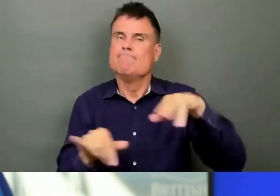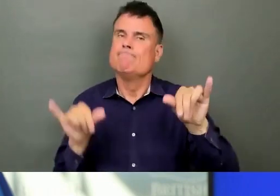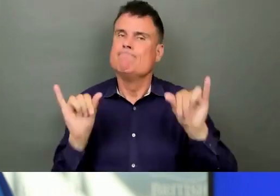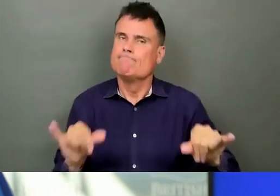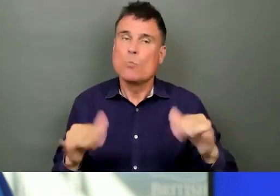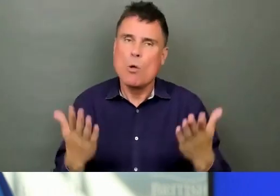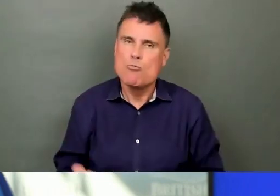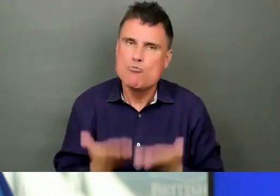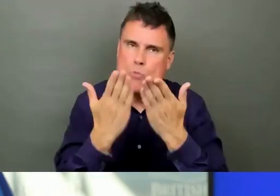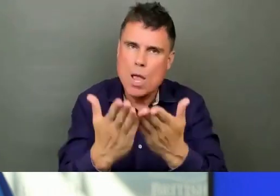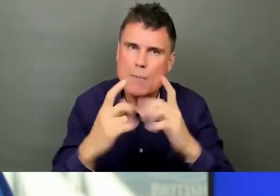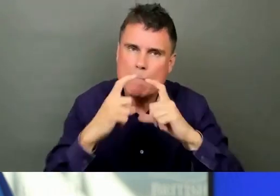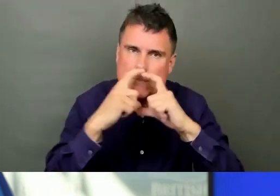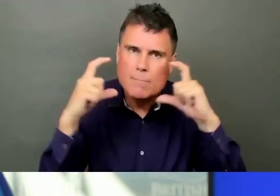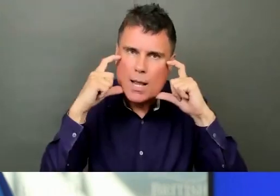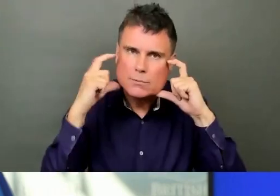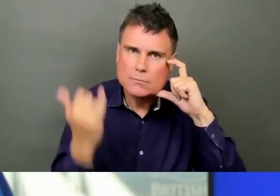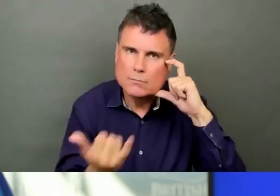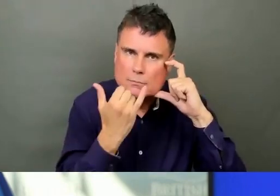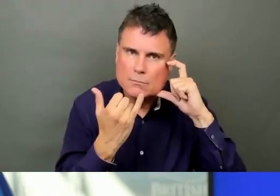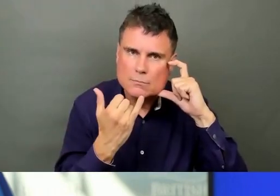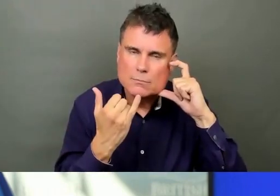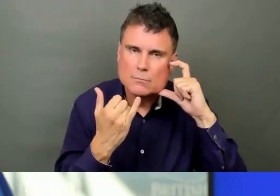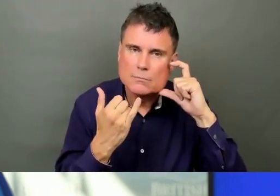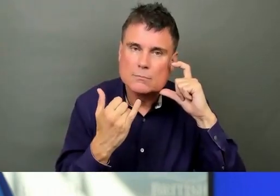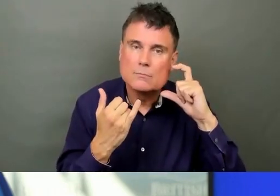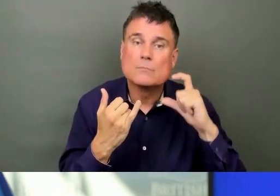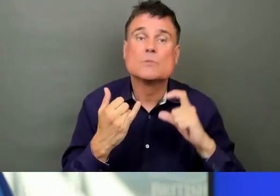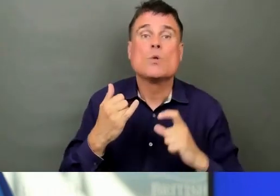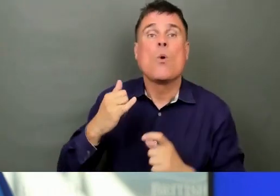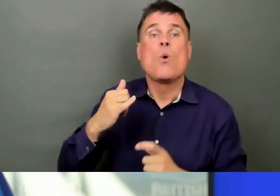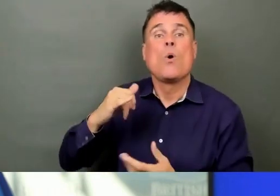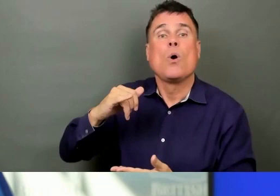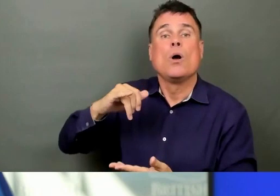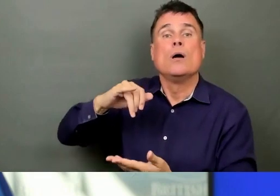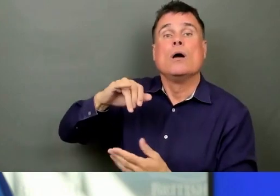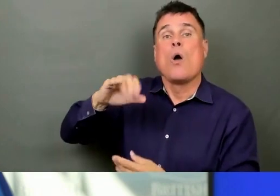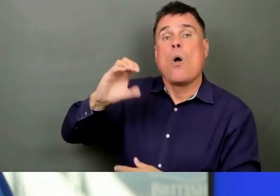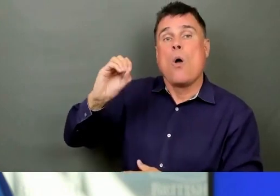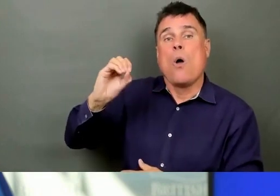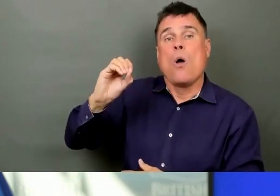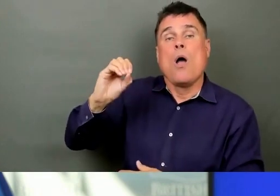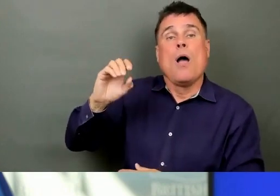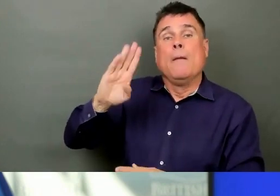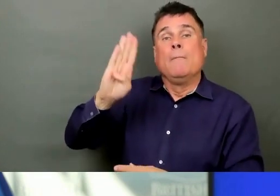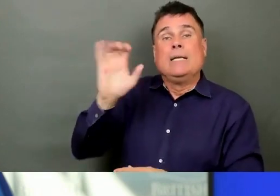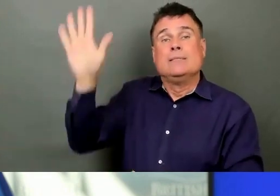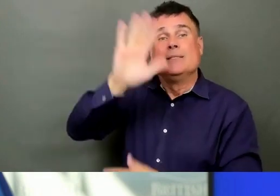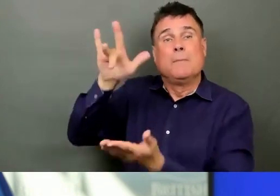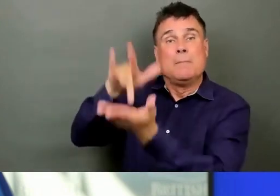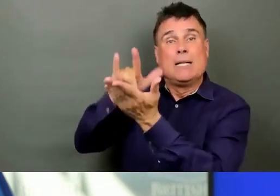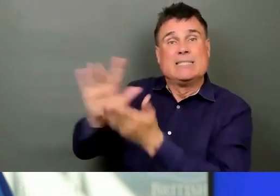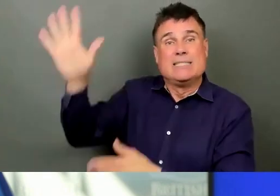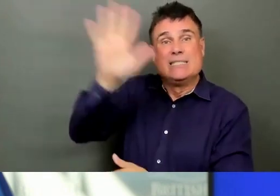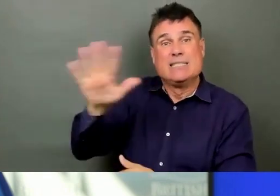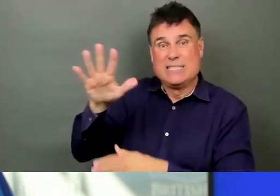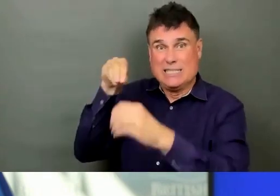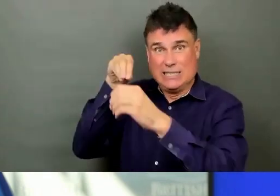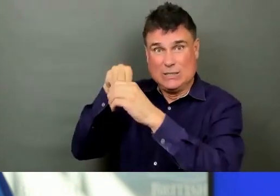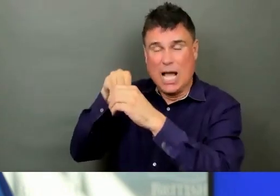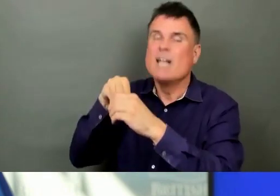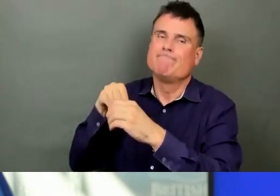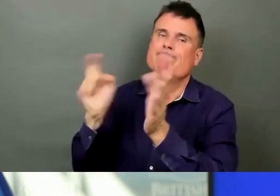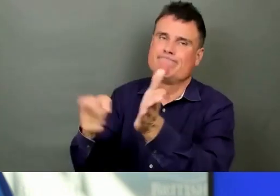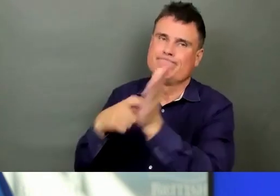But I think we all have to work in our own communities, in our own areas. This isn't about people